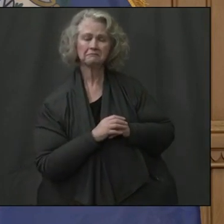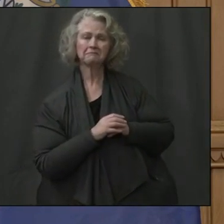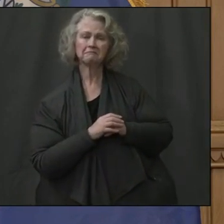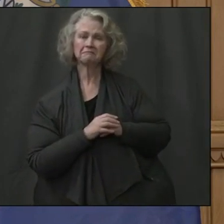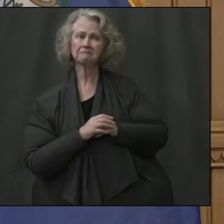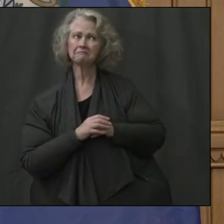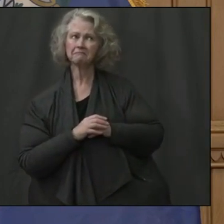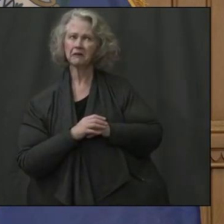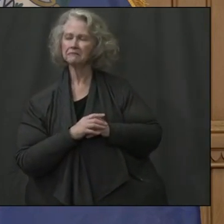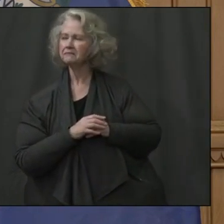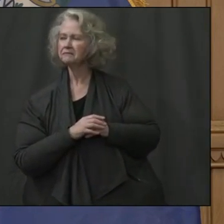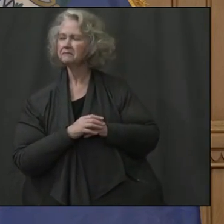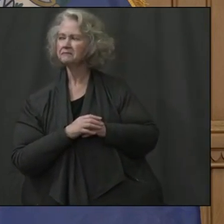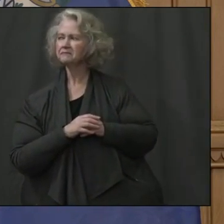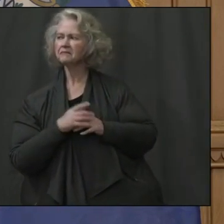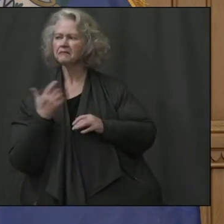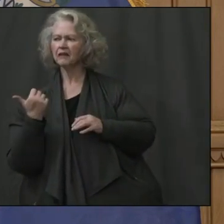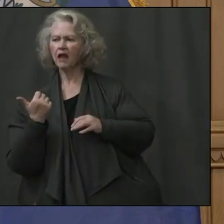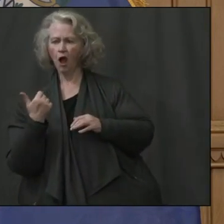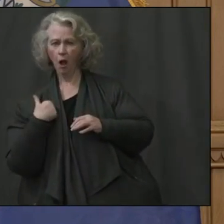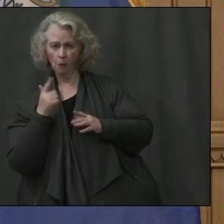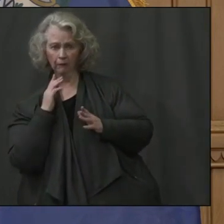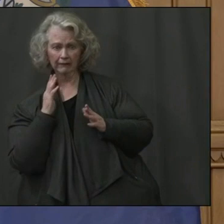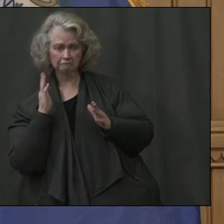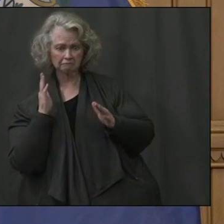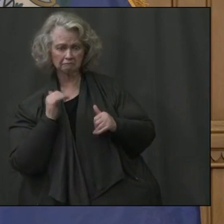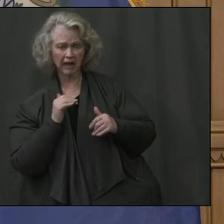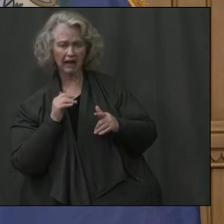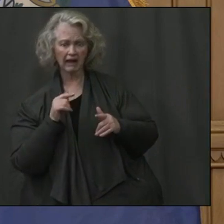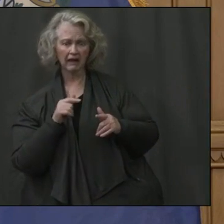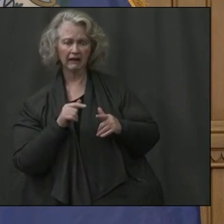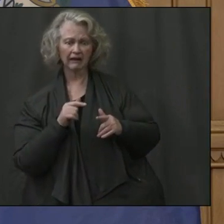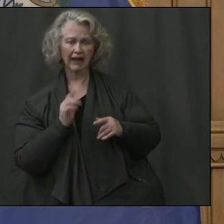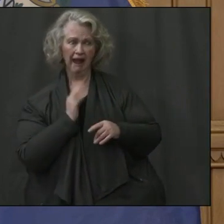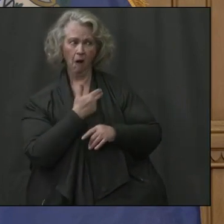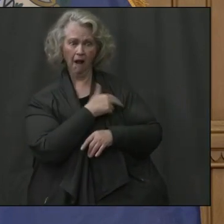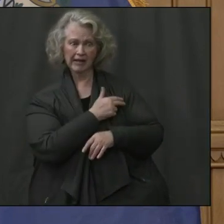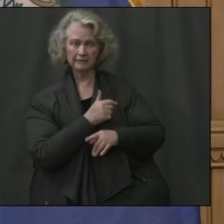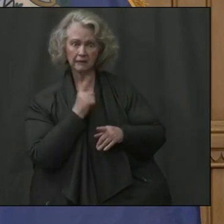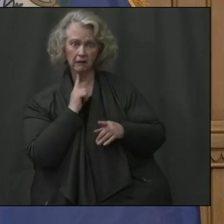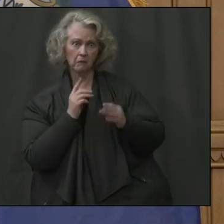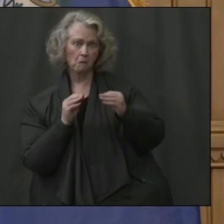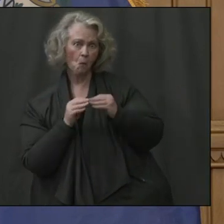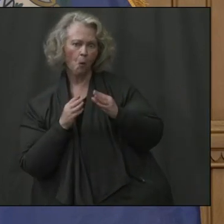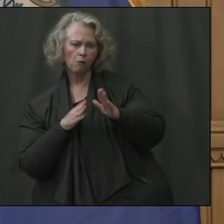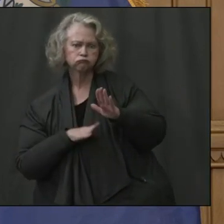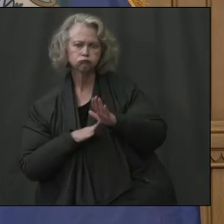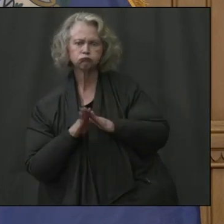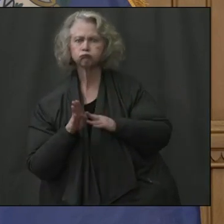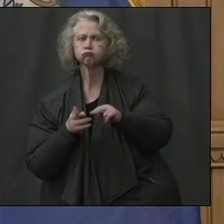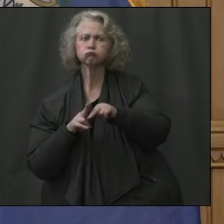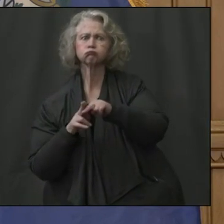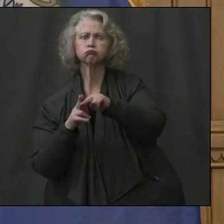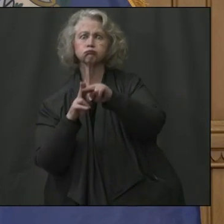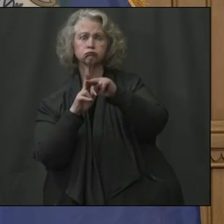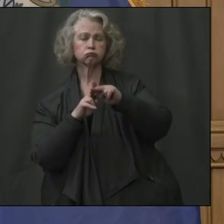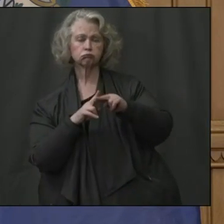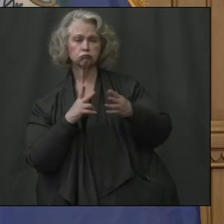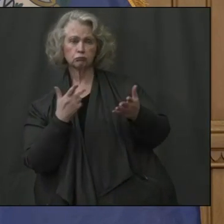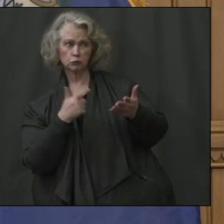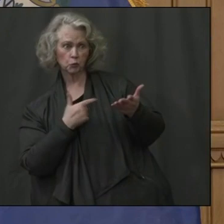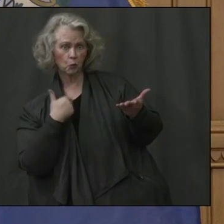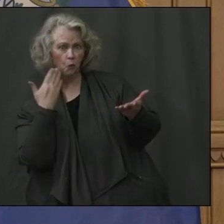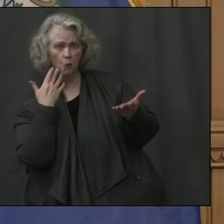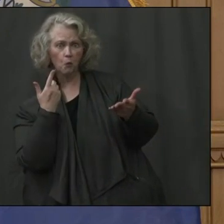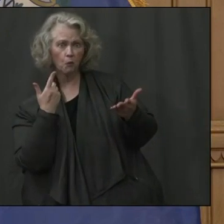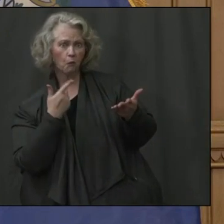complete. Are we still expecting a surge in Connecticut's hospitals? And if so, is there any more insight into what those numbers are looking like?